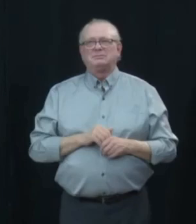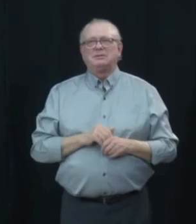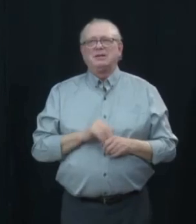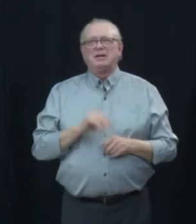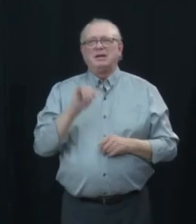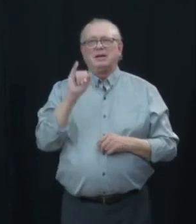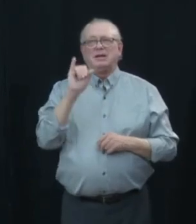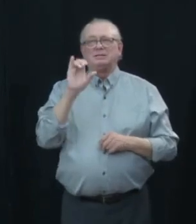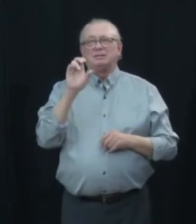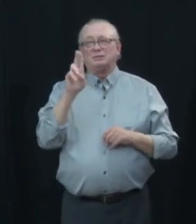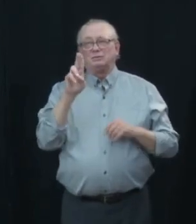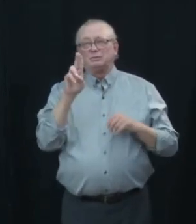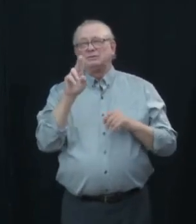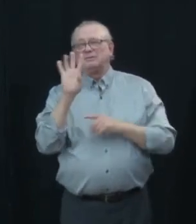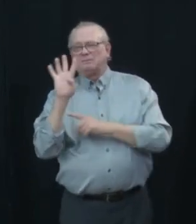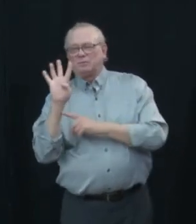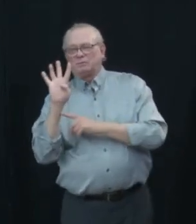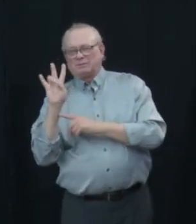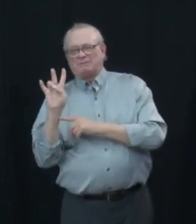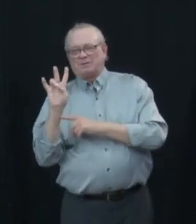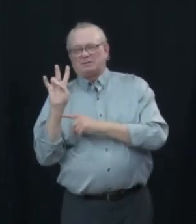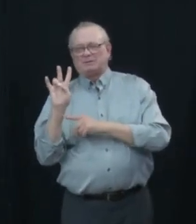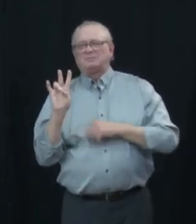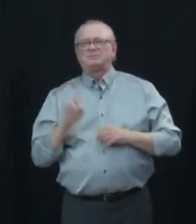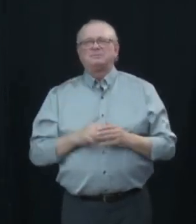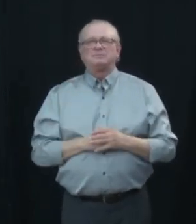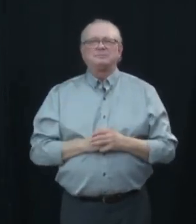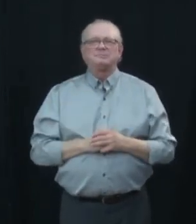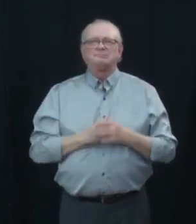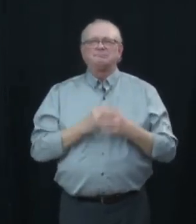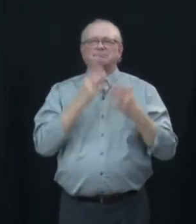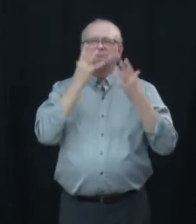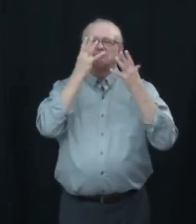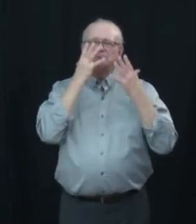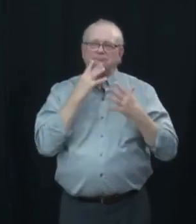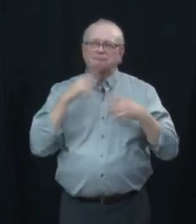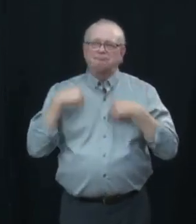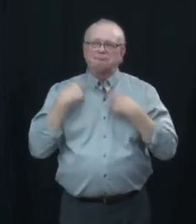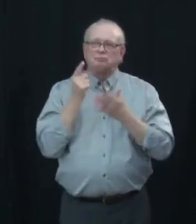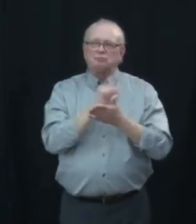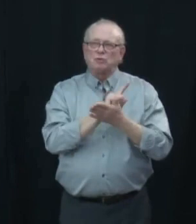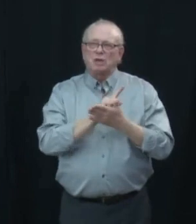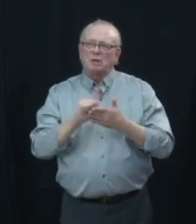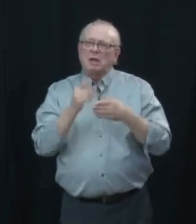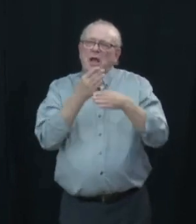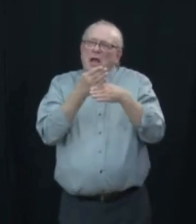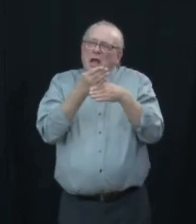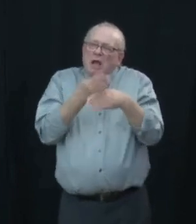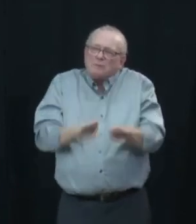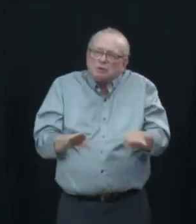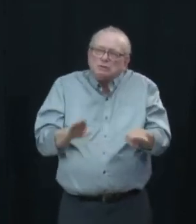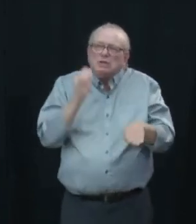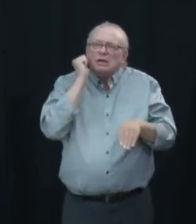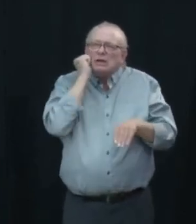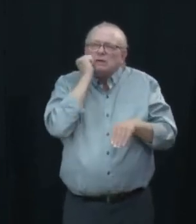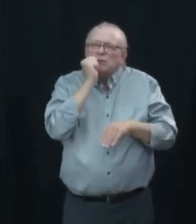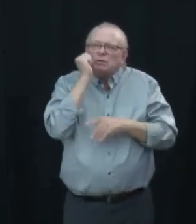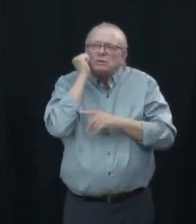april 25th an average of nine deaths per day related to covet 19 were reported to alberta health